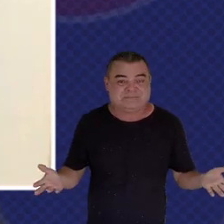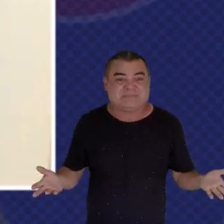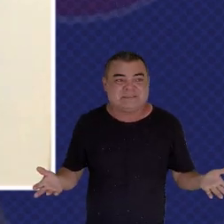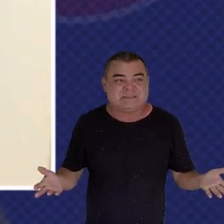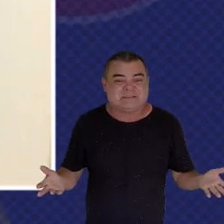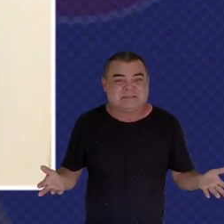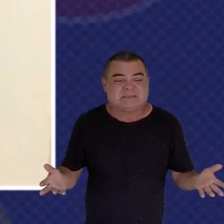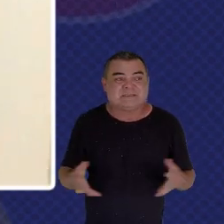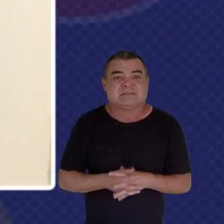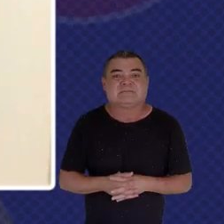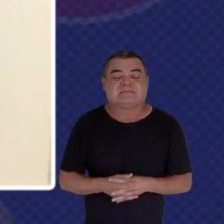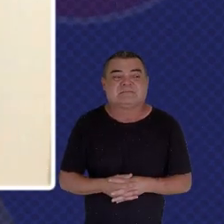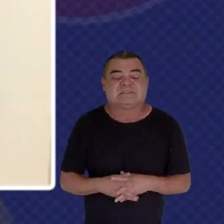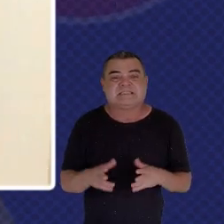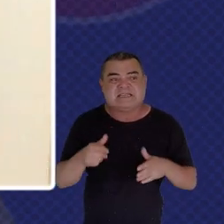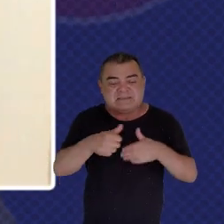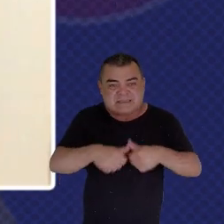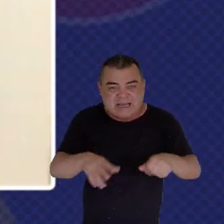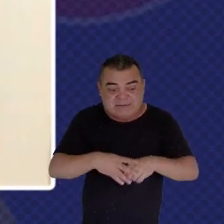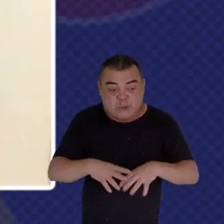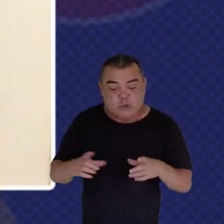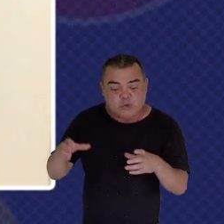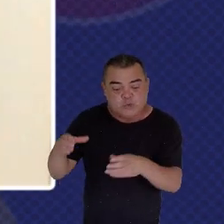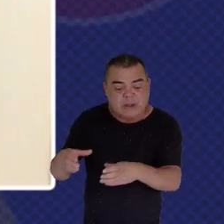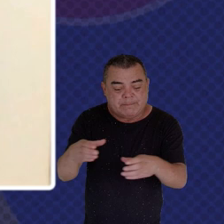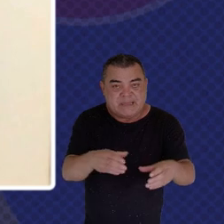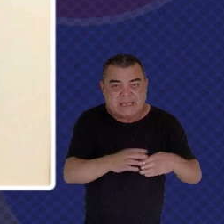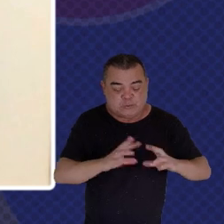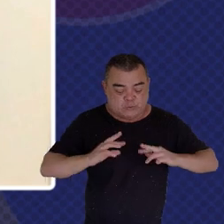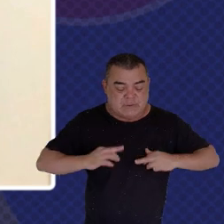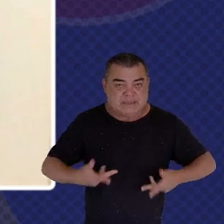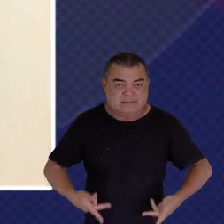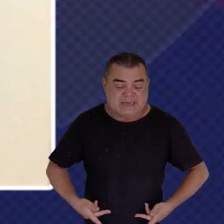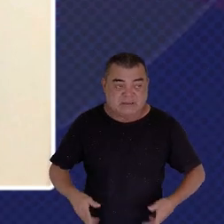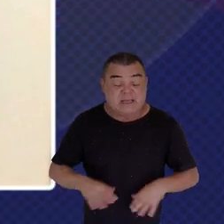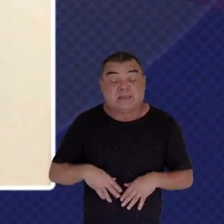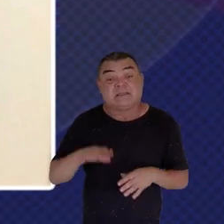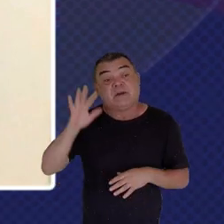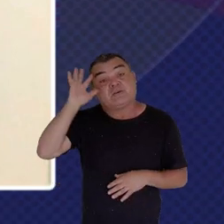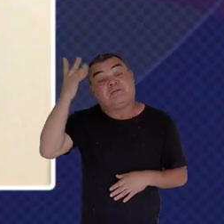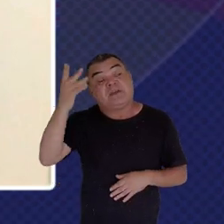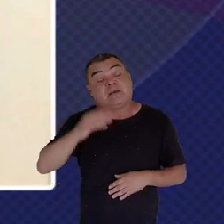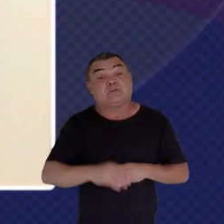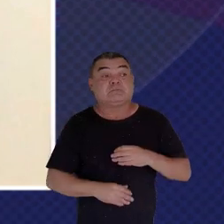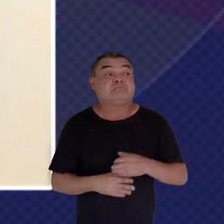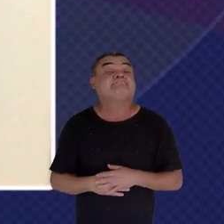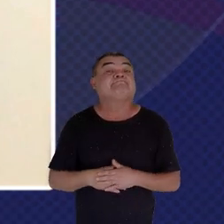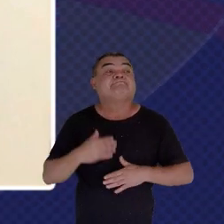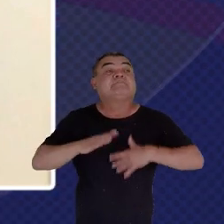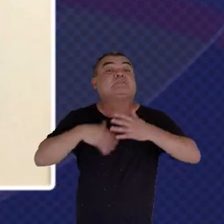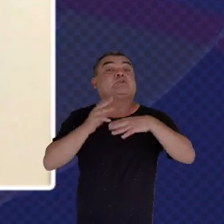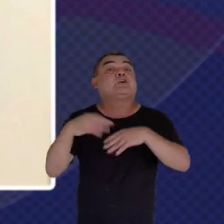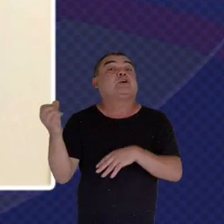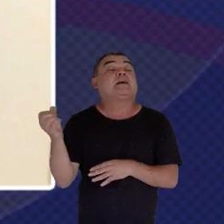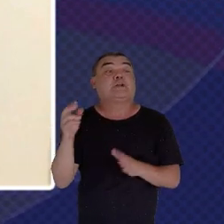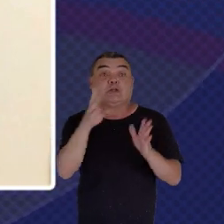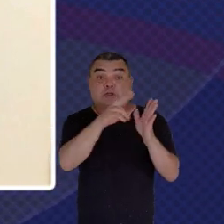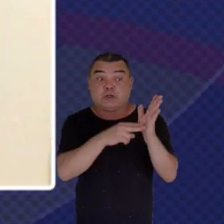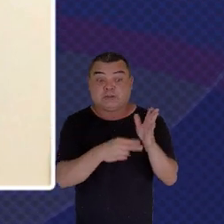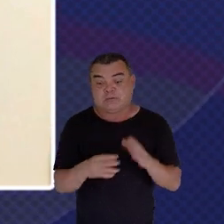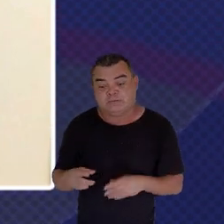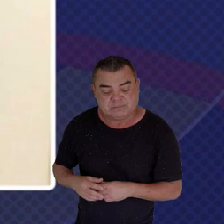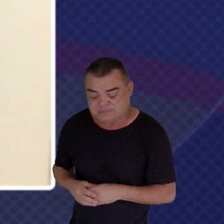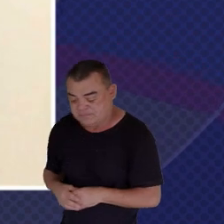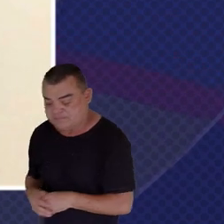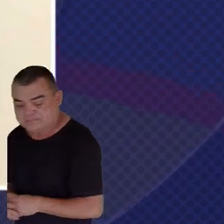Environment And so We Decided To Develop A Concept Note That Would Address Some Of The Key